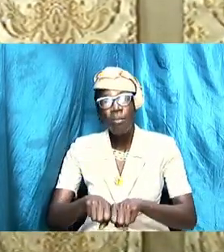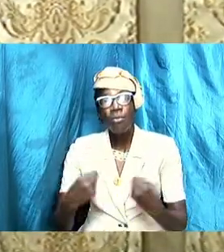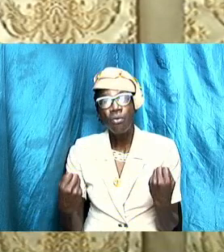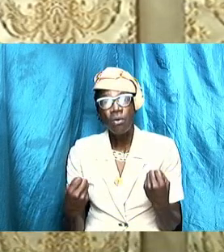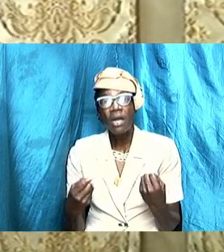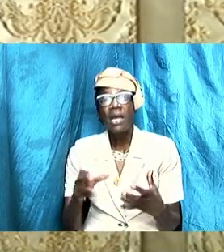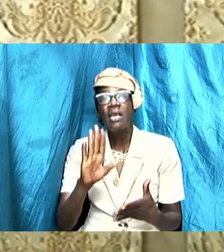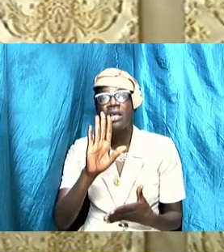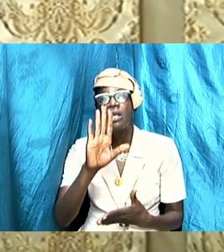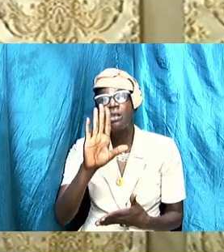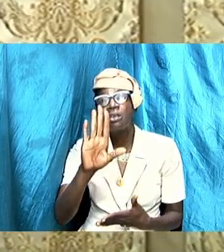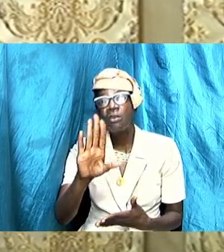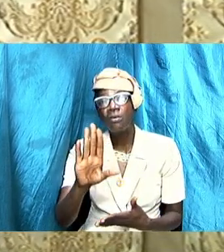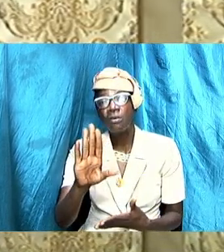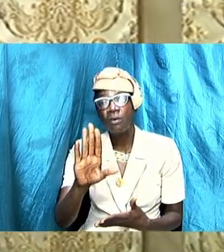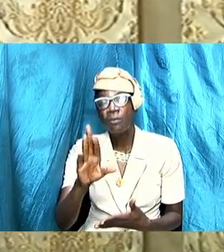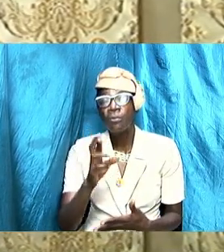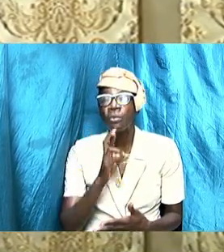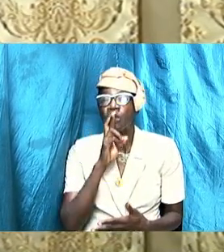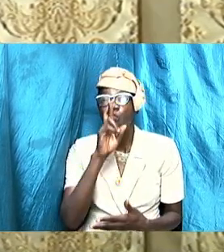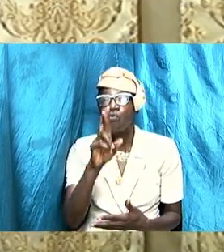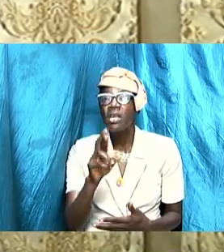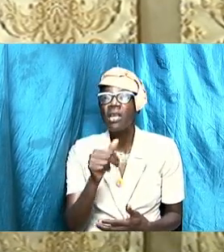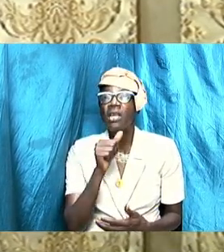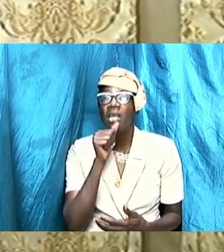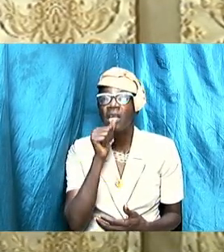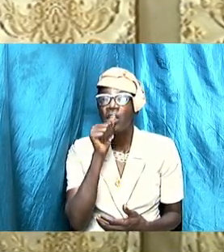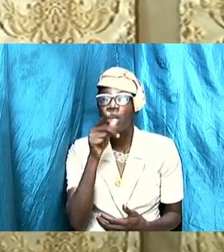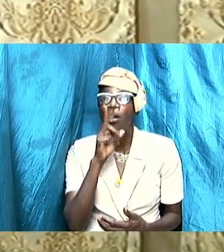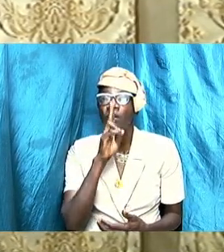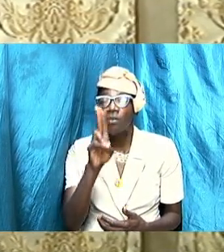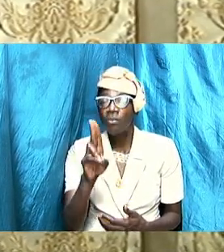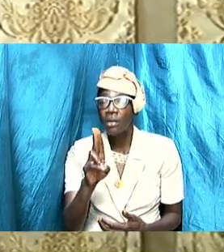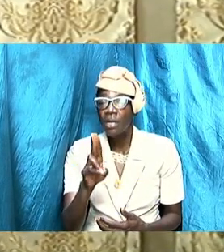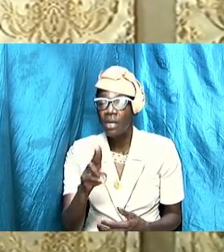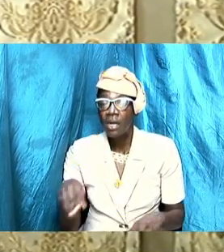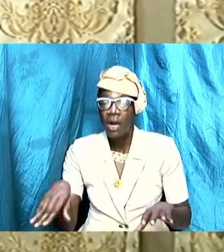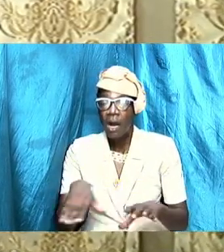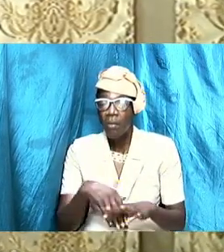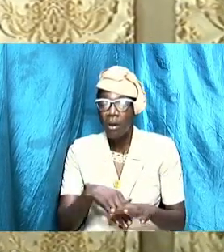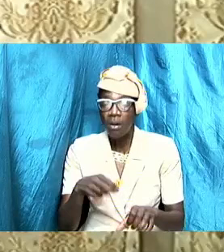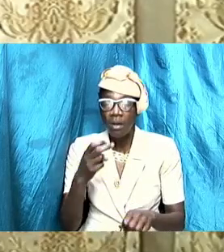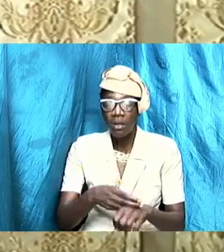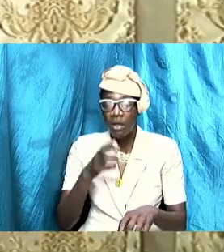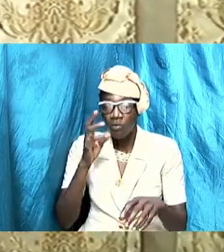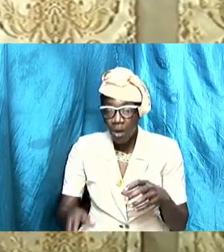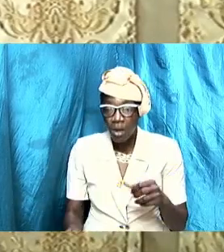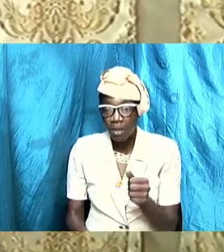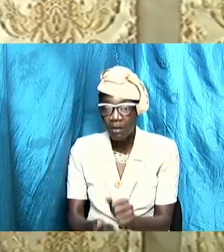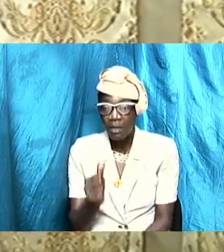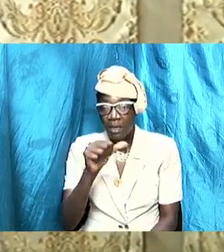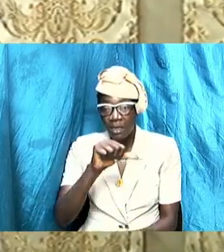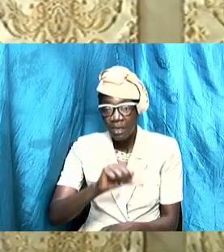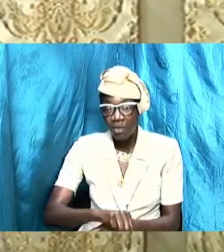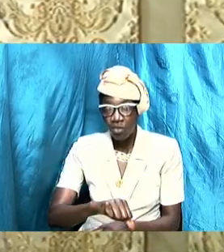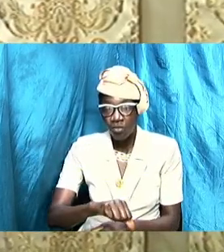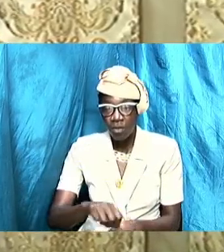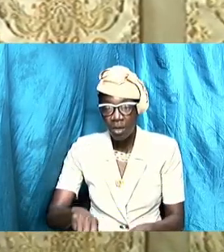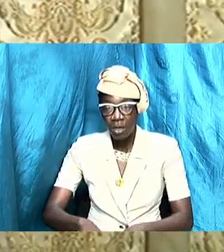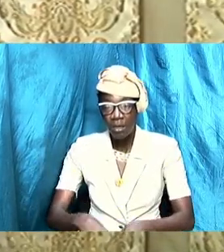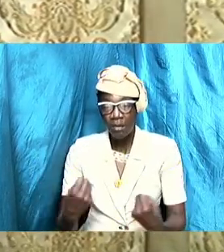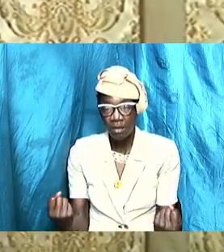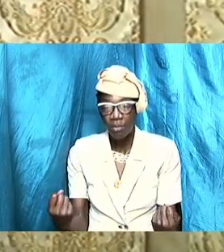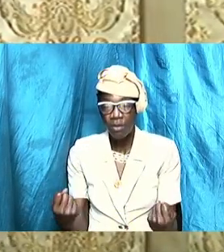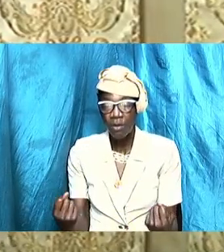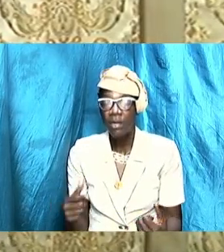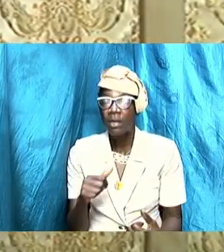Yours really ought not to be amongst the rocks. It ought not to be destroyed and dismantled. It